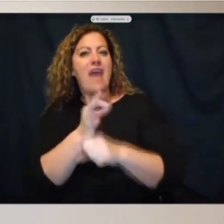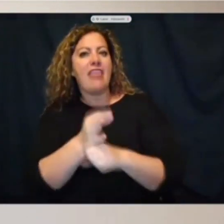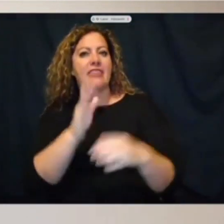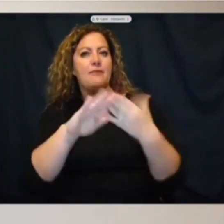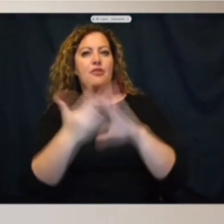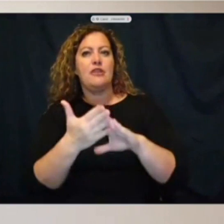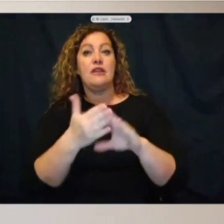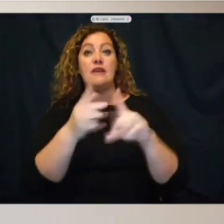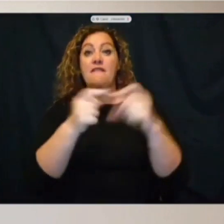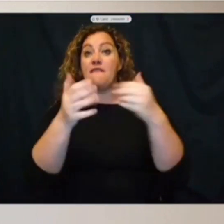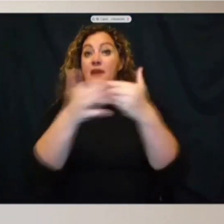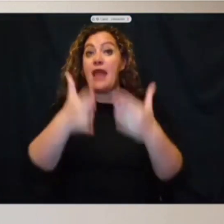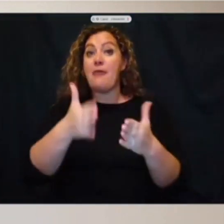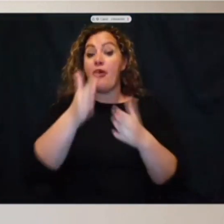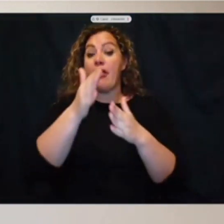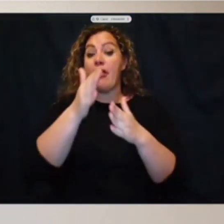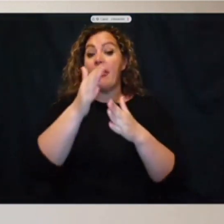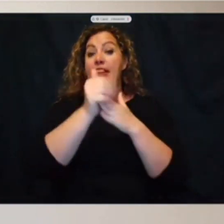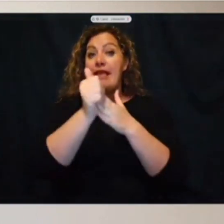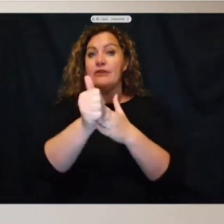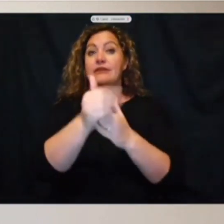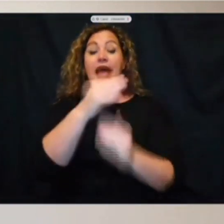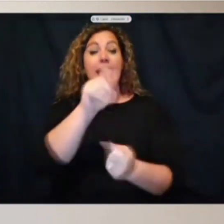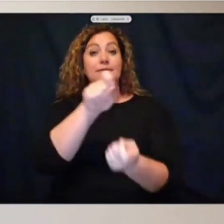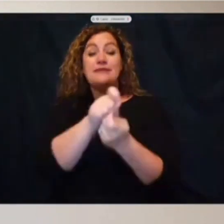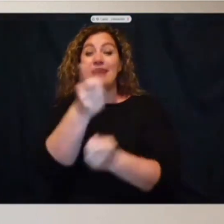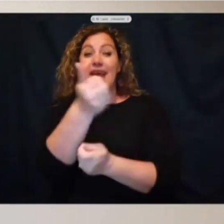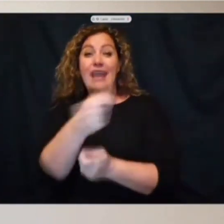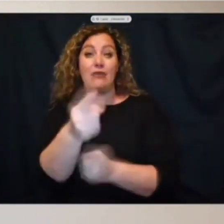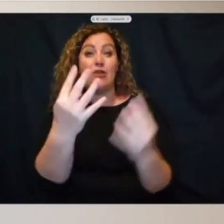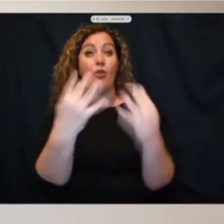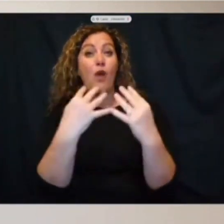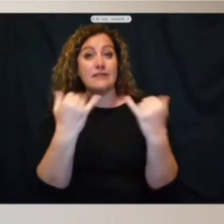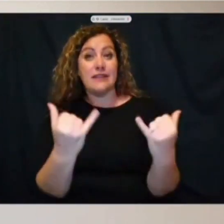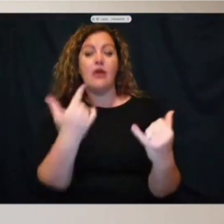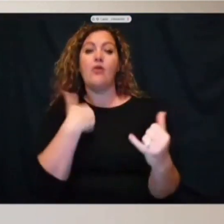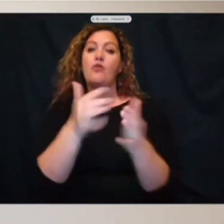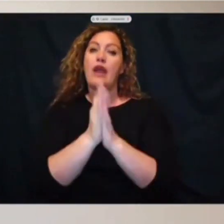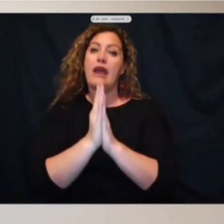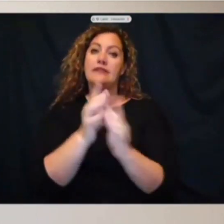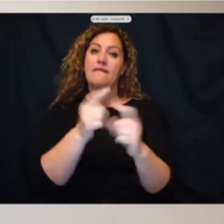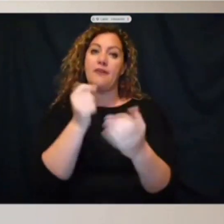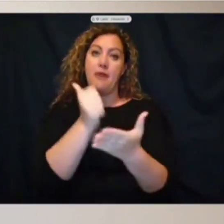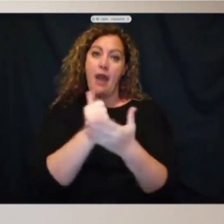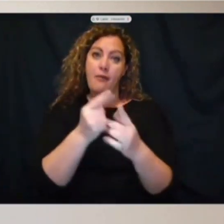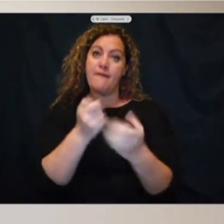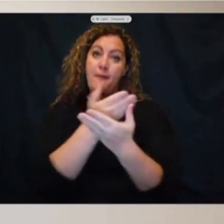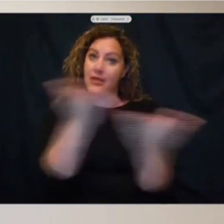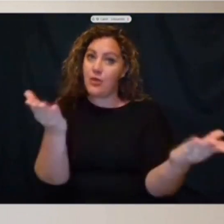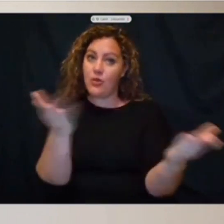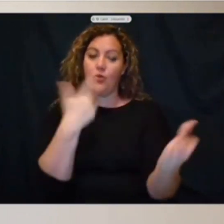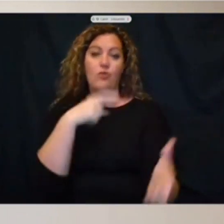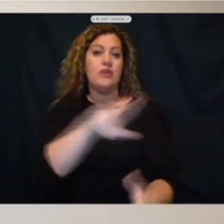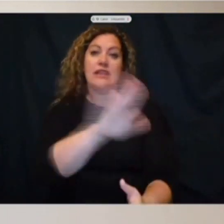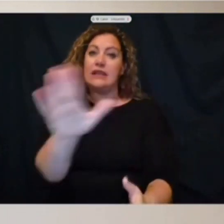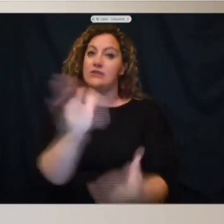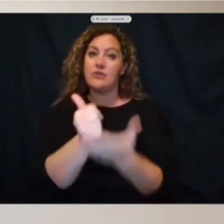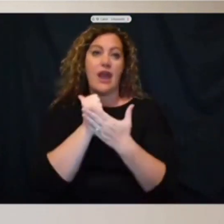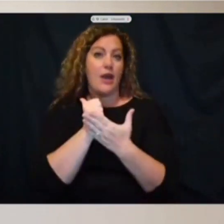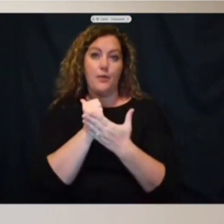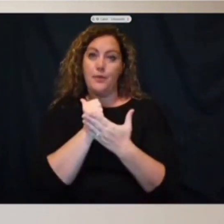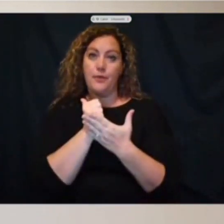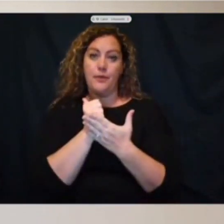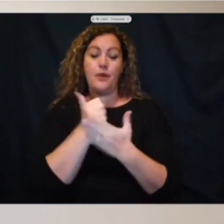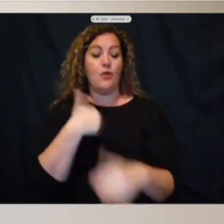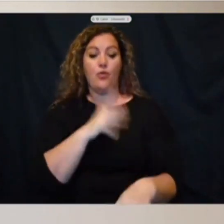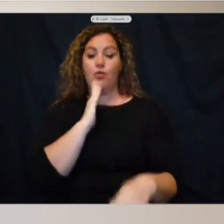but specifically anybody who's watching this broadcast, we're asking for help from you. We need your help. We'll